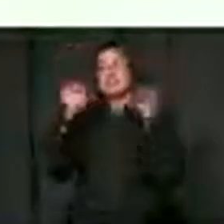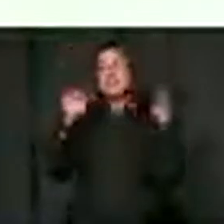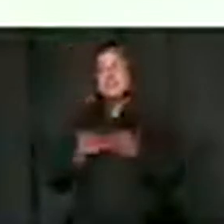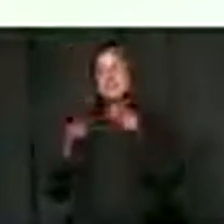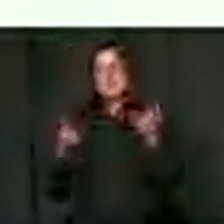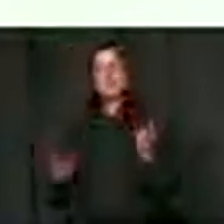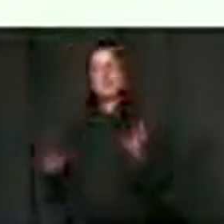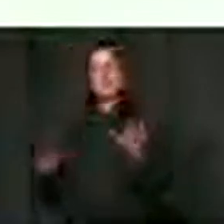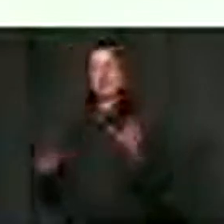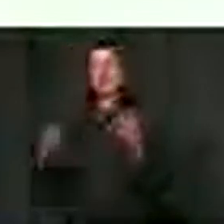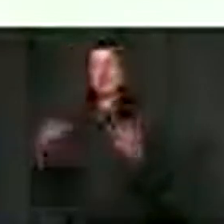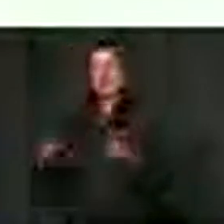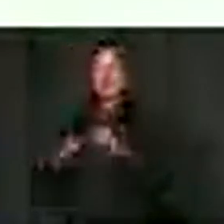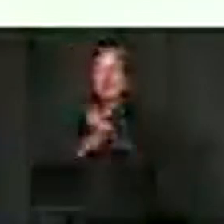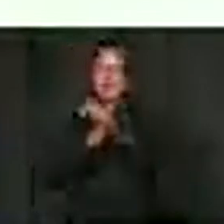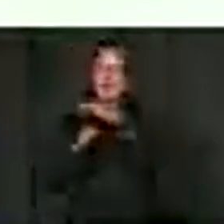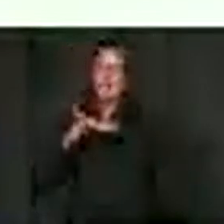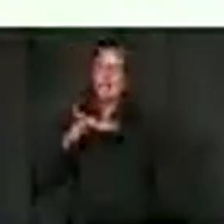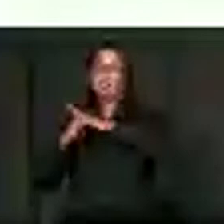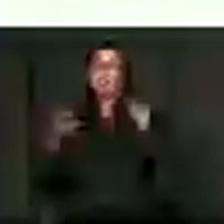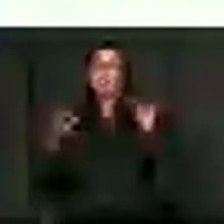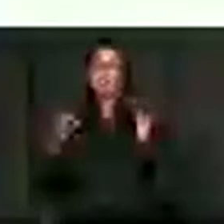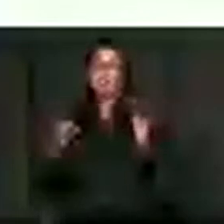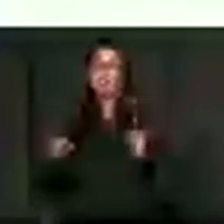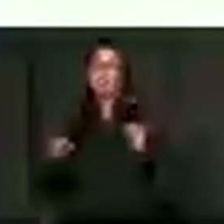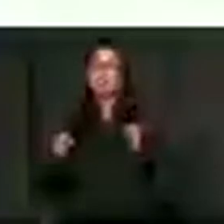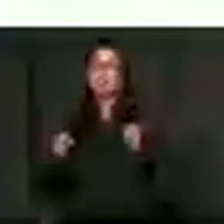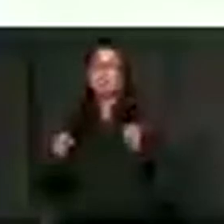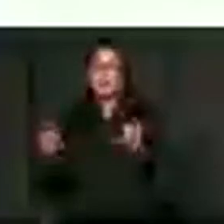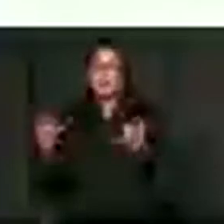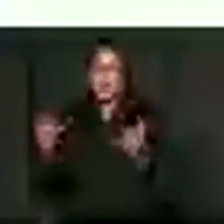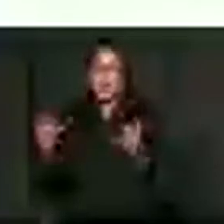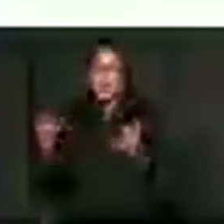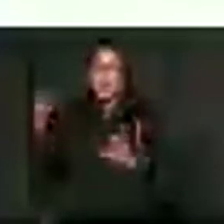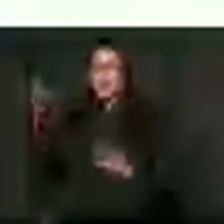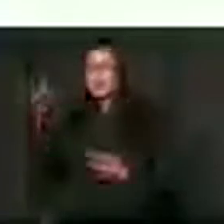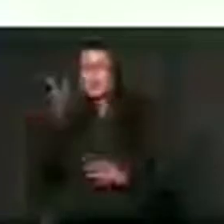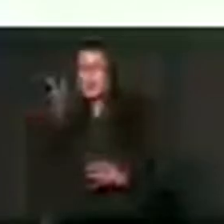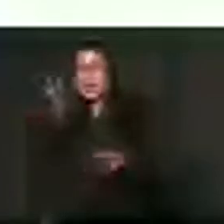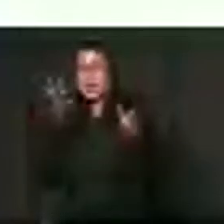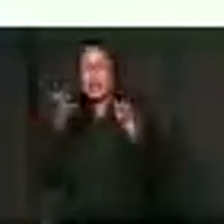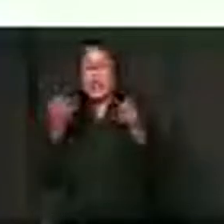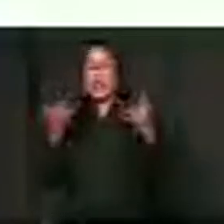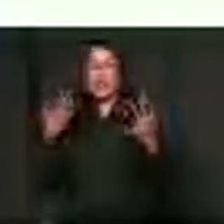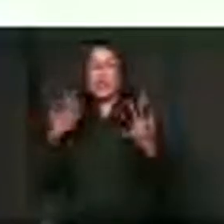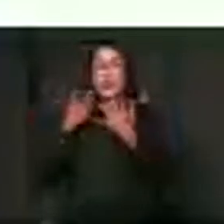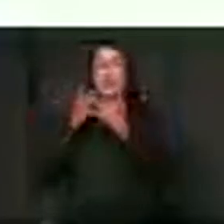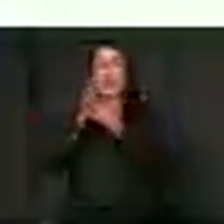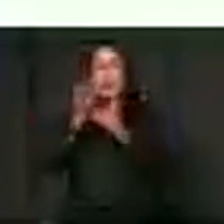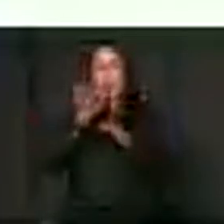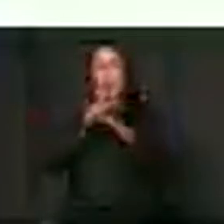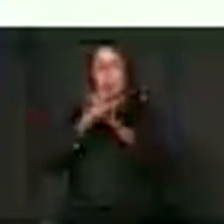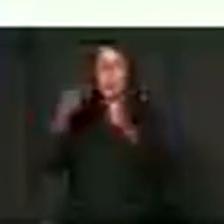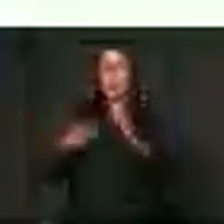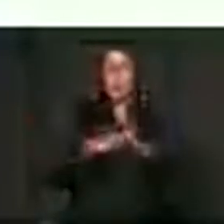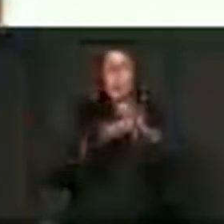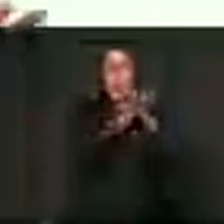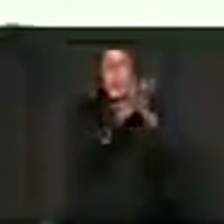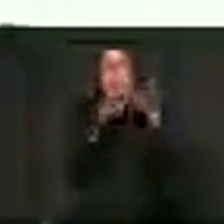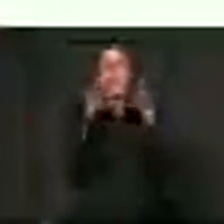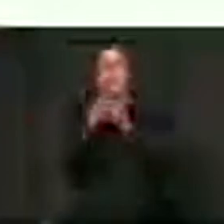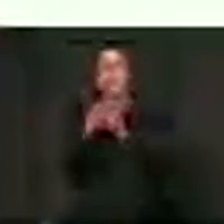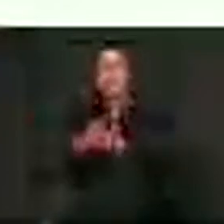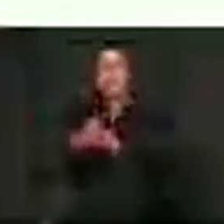rise, as one of the leaders from unions said, through our collaboration, through our working together, but also